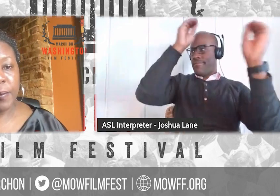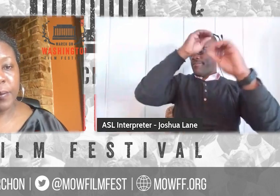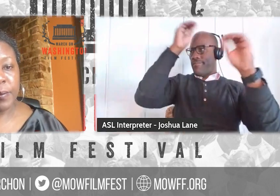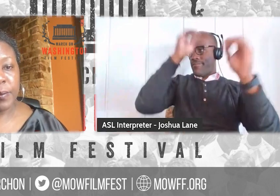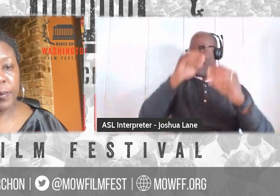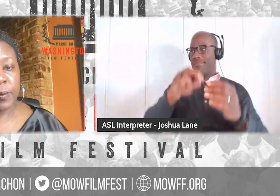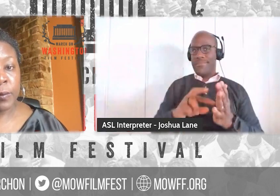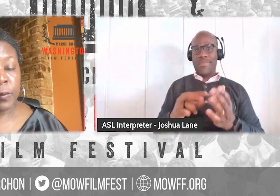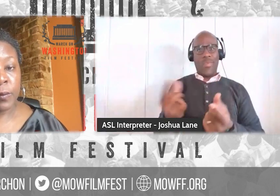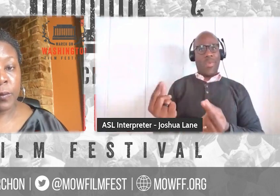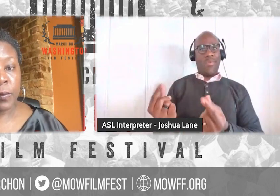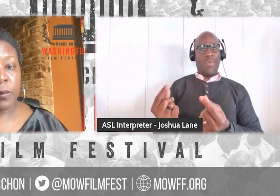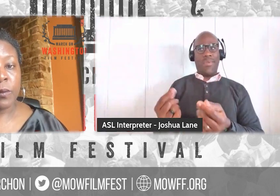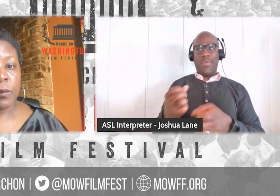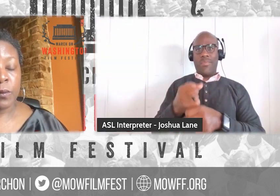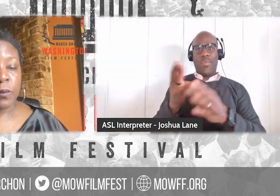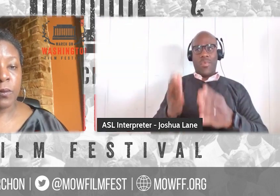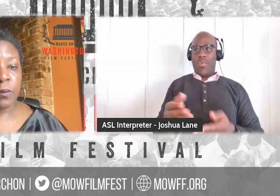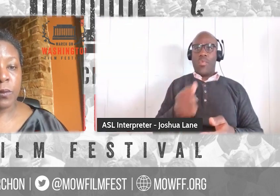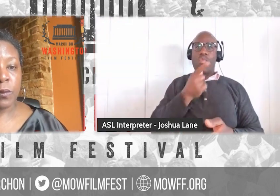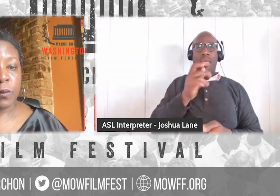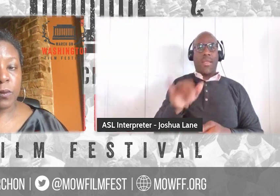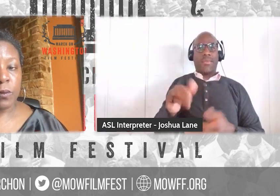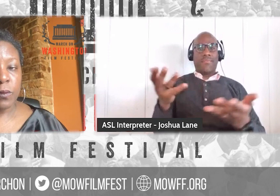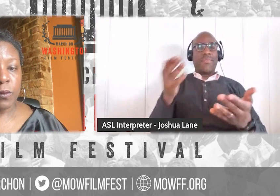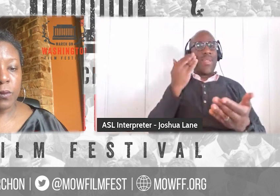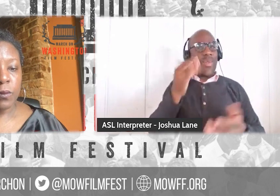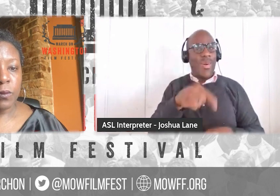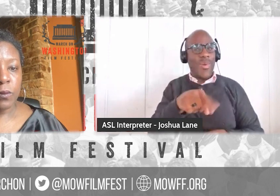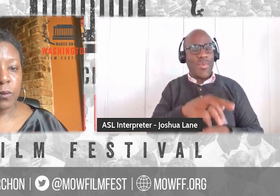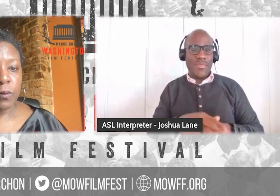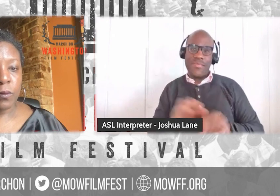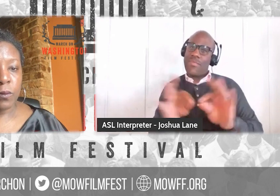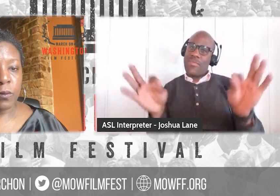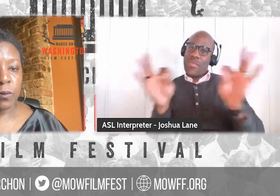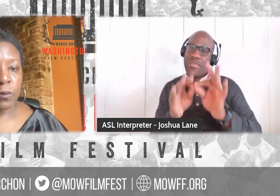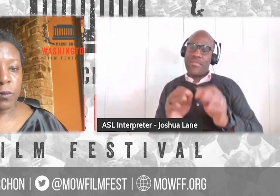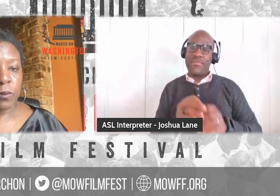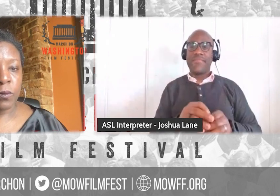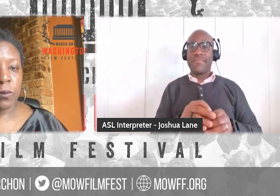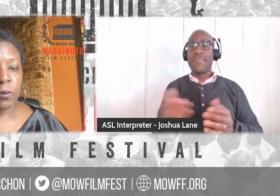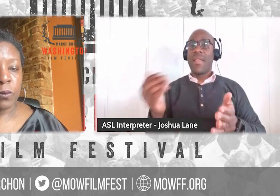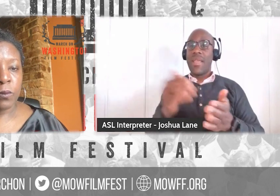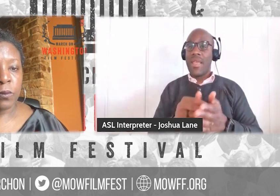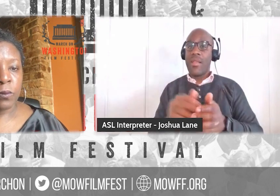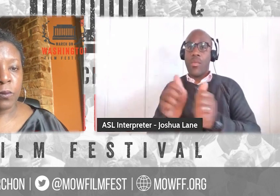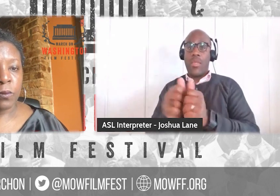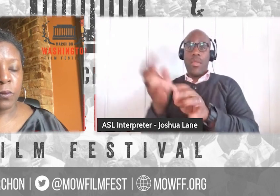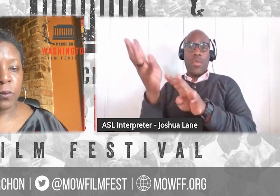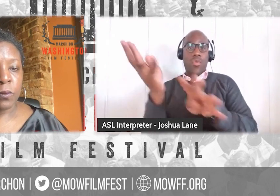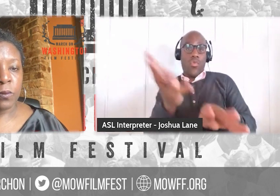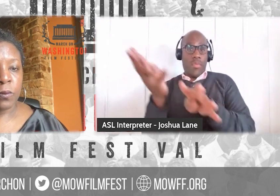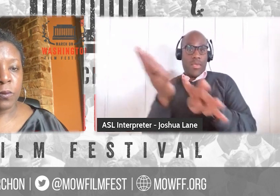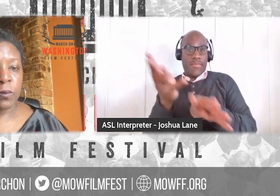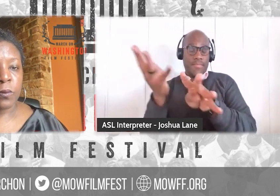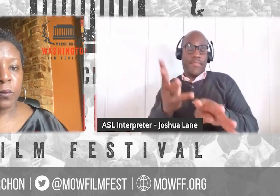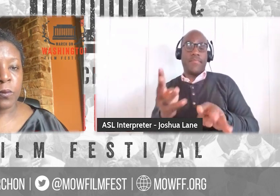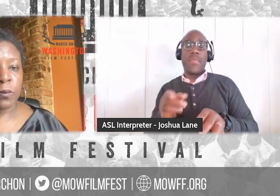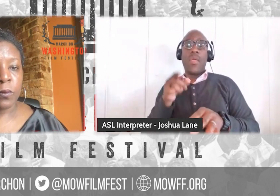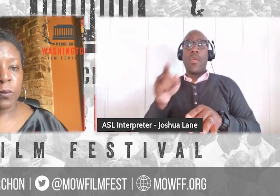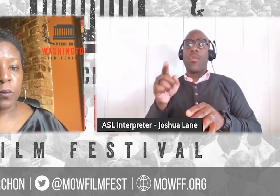Well, that's really a good point. So once more, when we're talking about streaming as a filmmaker,